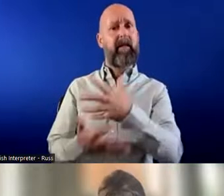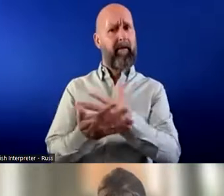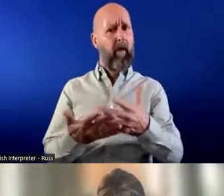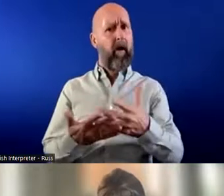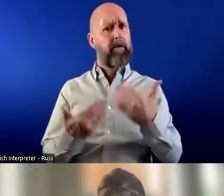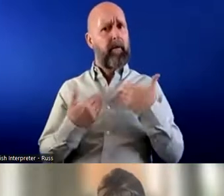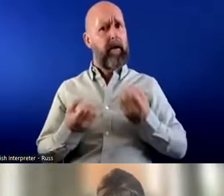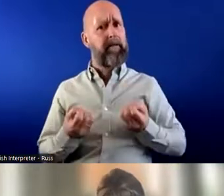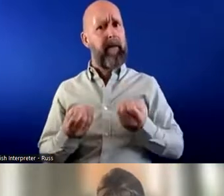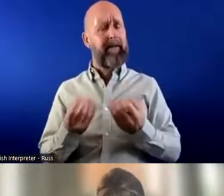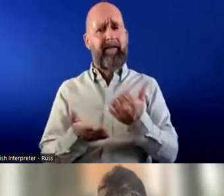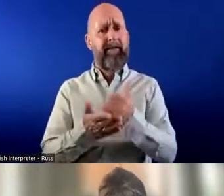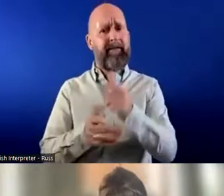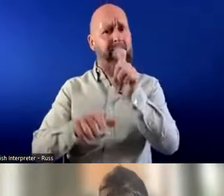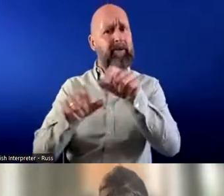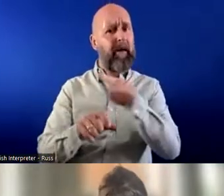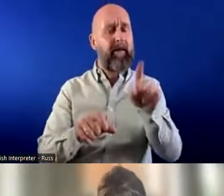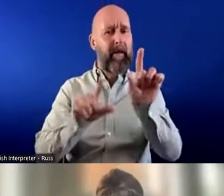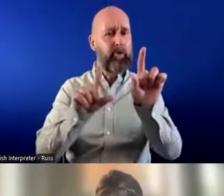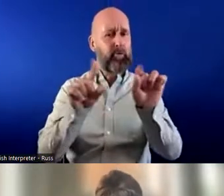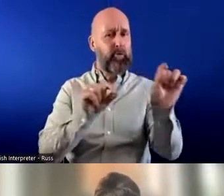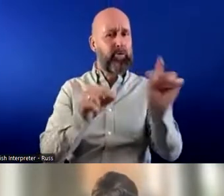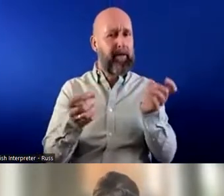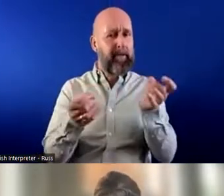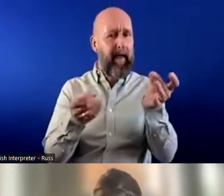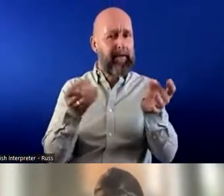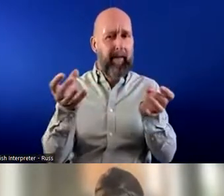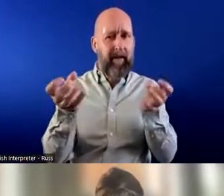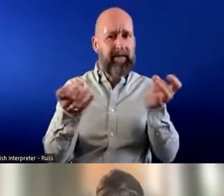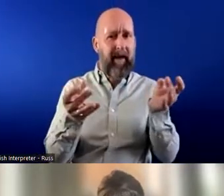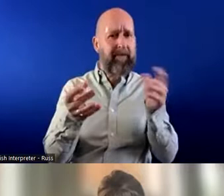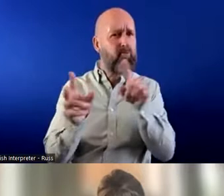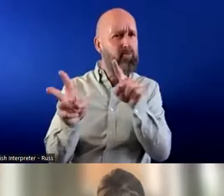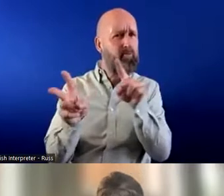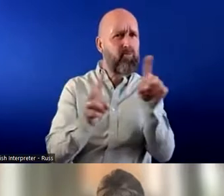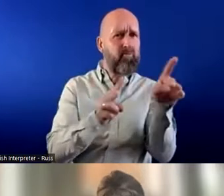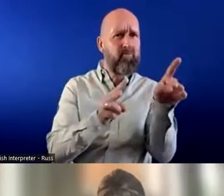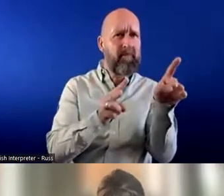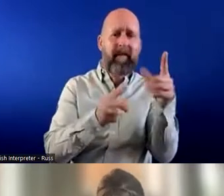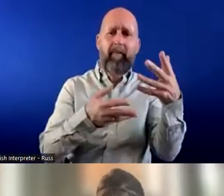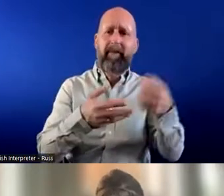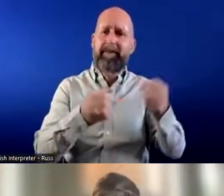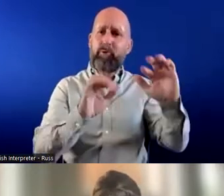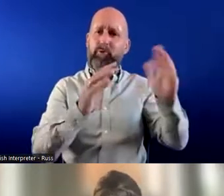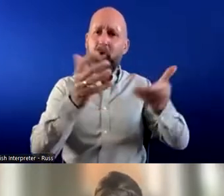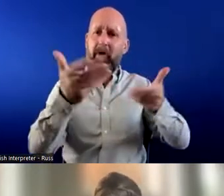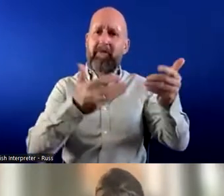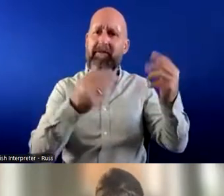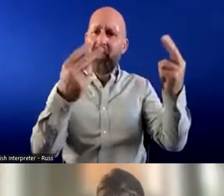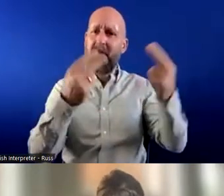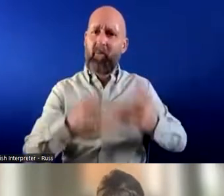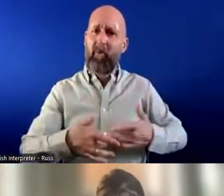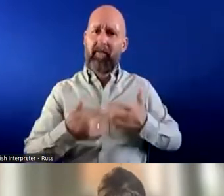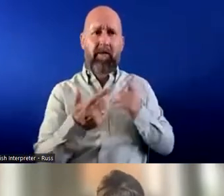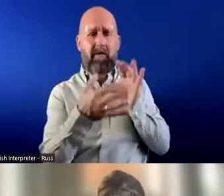they're amazing customers, they are choosing where to spend their money based on how businesses look and how they